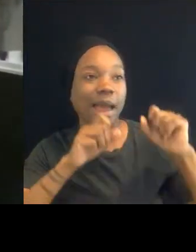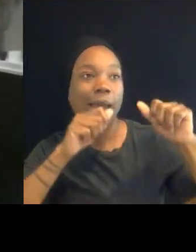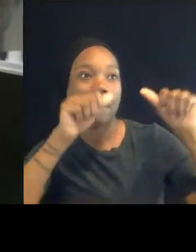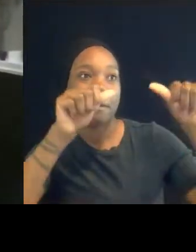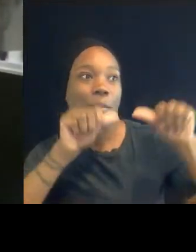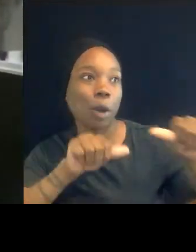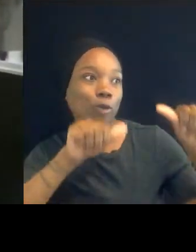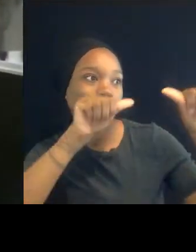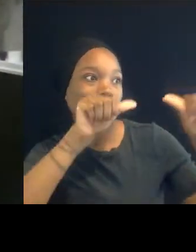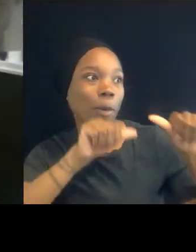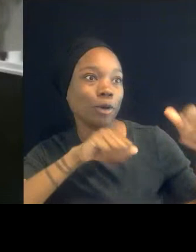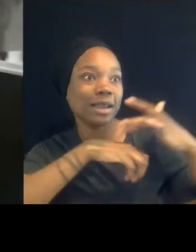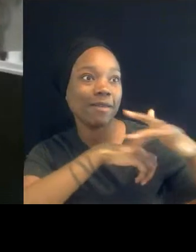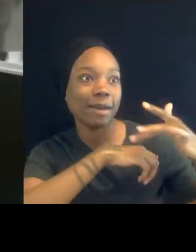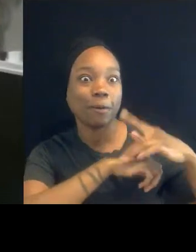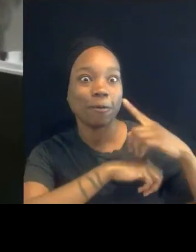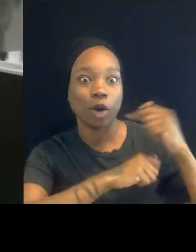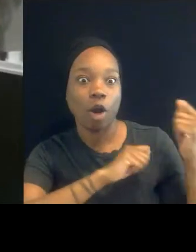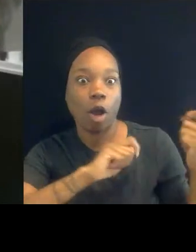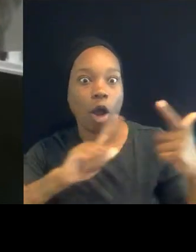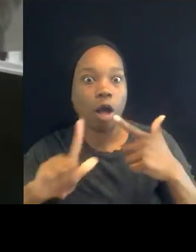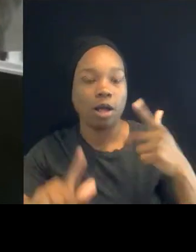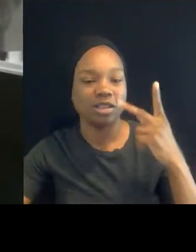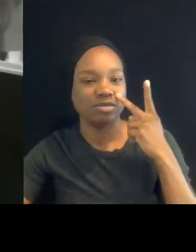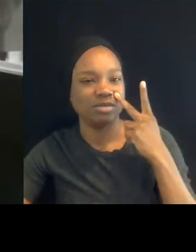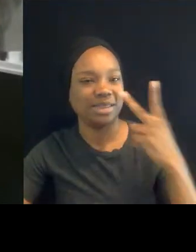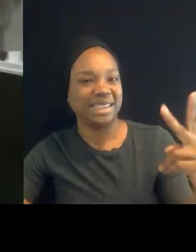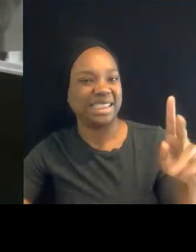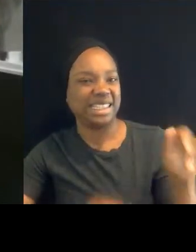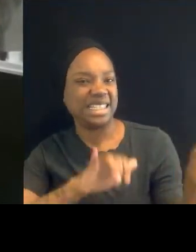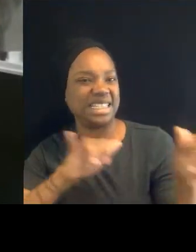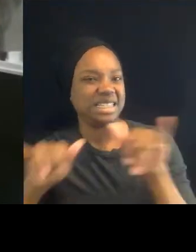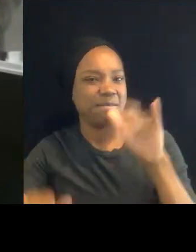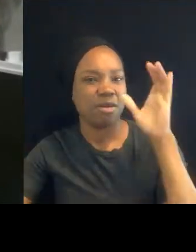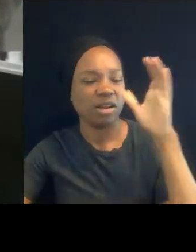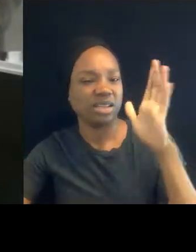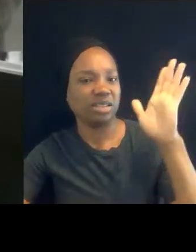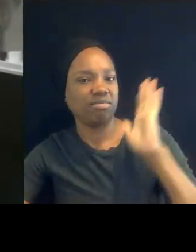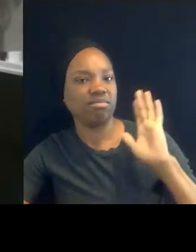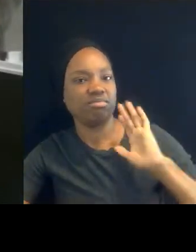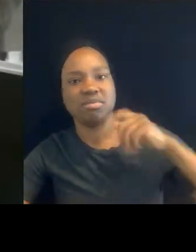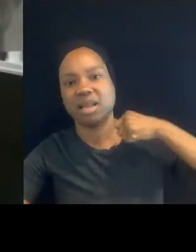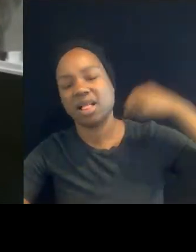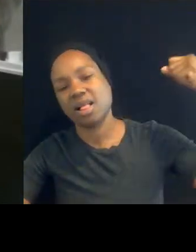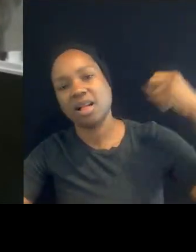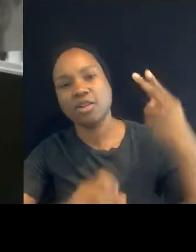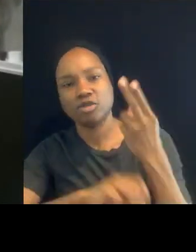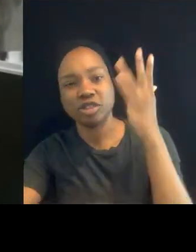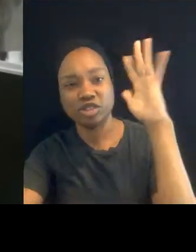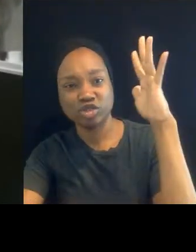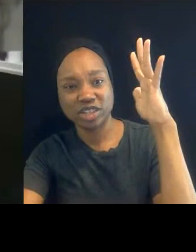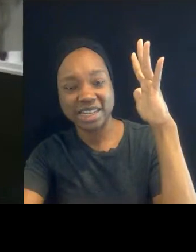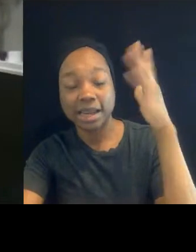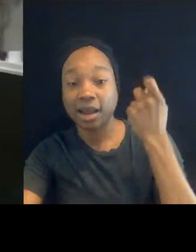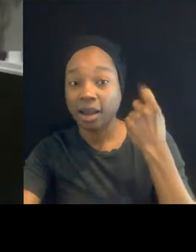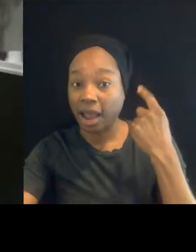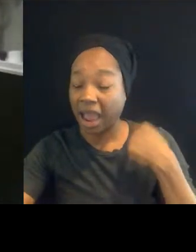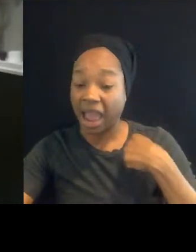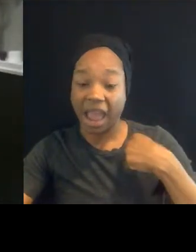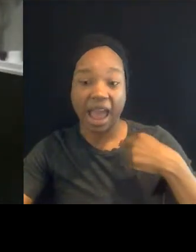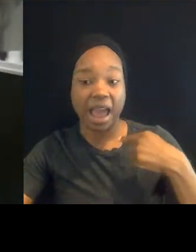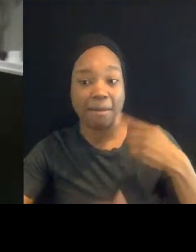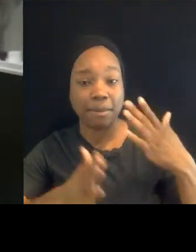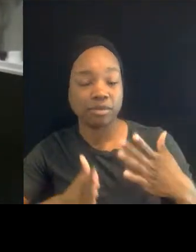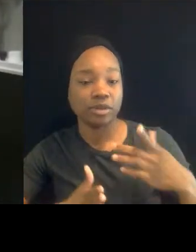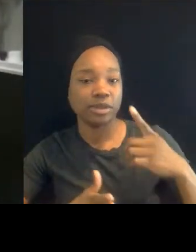to see. And again, as somebody who believes that Jesus was lynched and I follow that